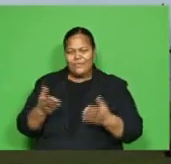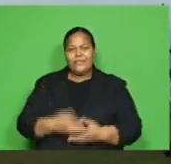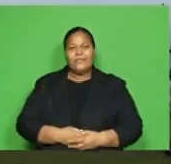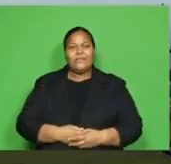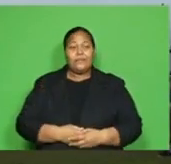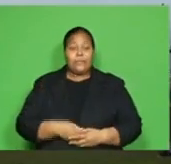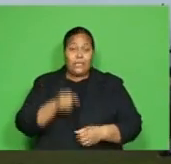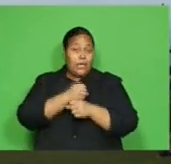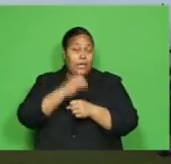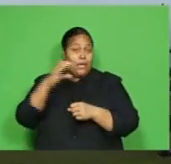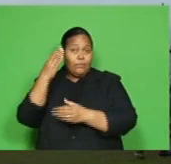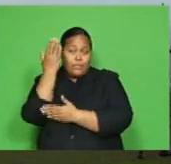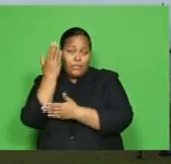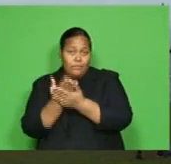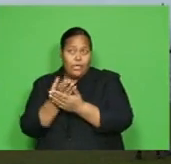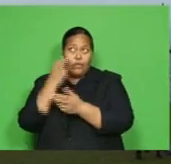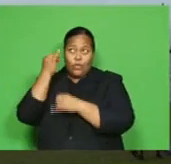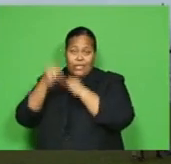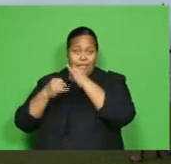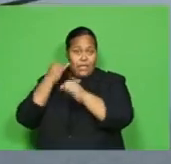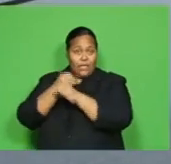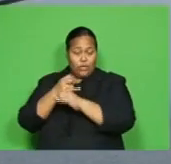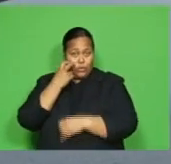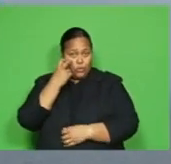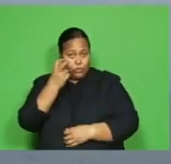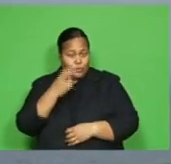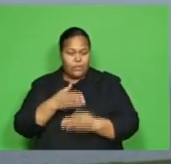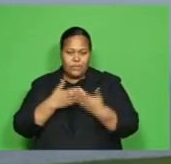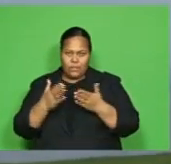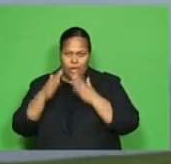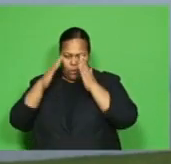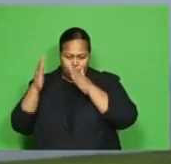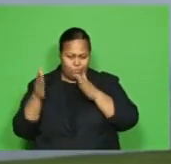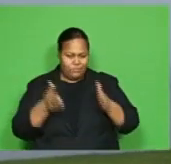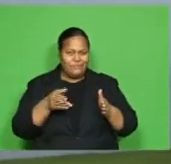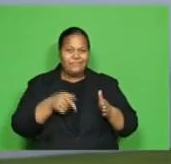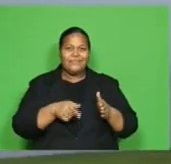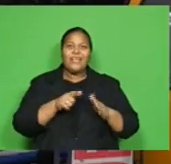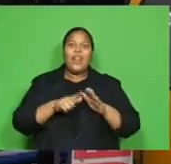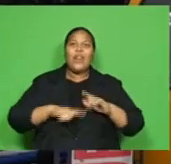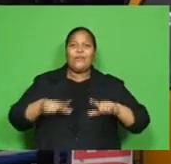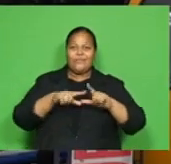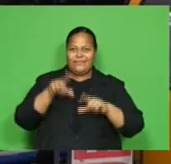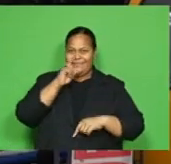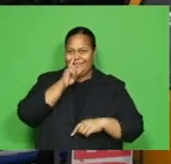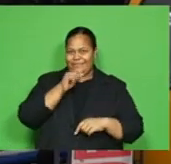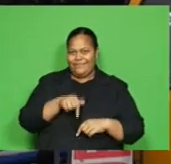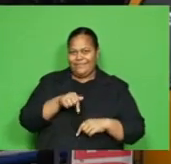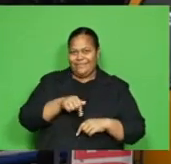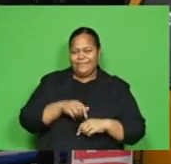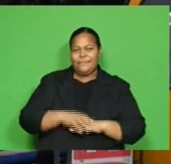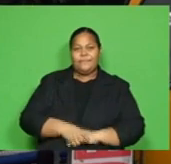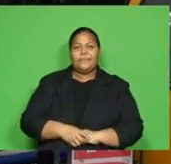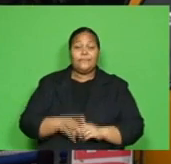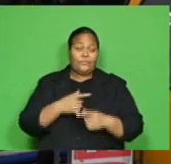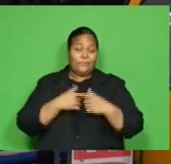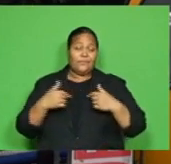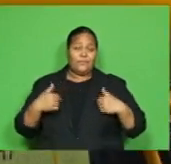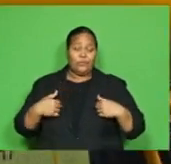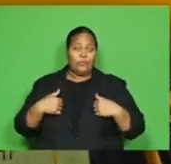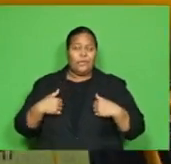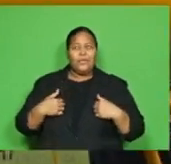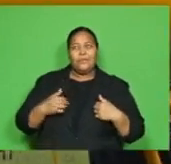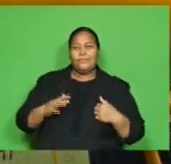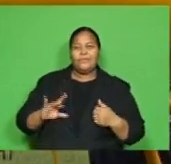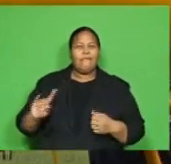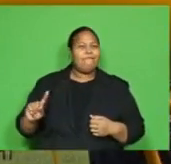reliant on international tourists, has turned its focus to locals due to a downturn. So we were probably one of the first